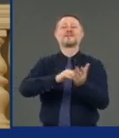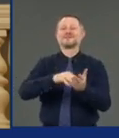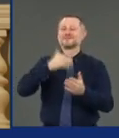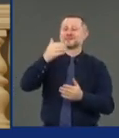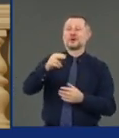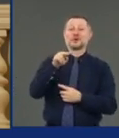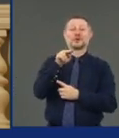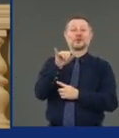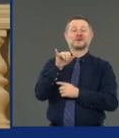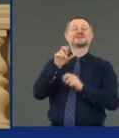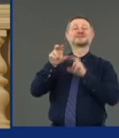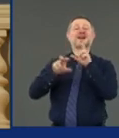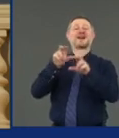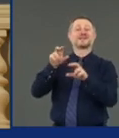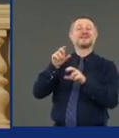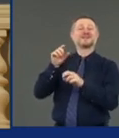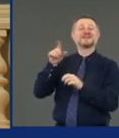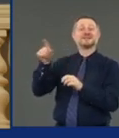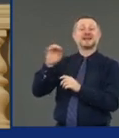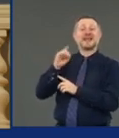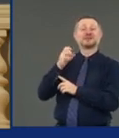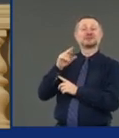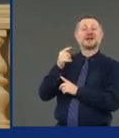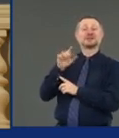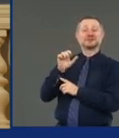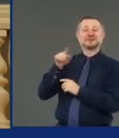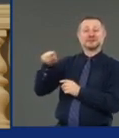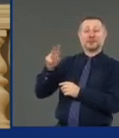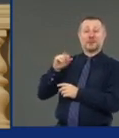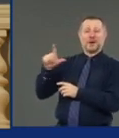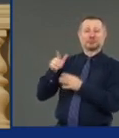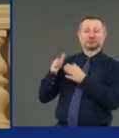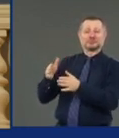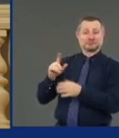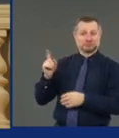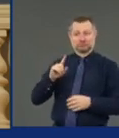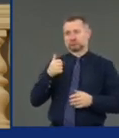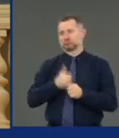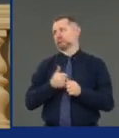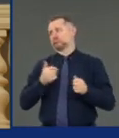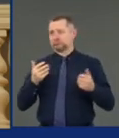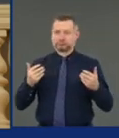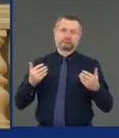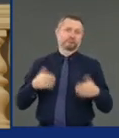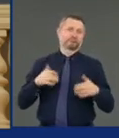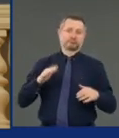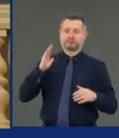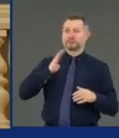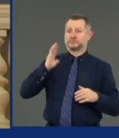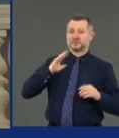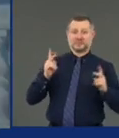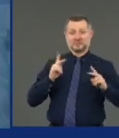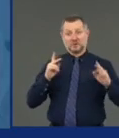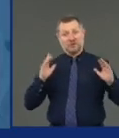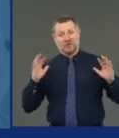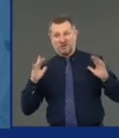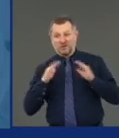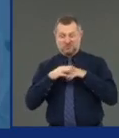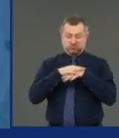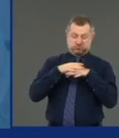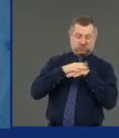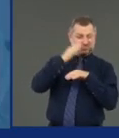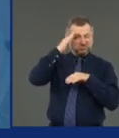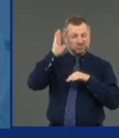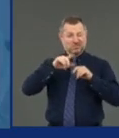the stock exchange was actually had people in the building rather than just electronically.